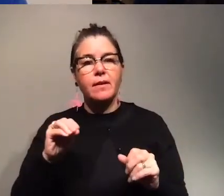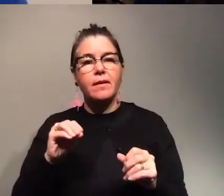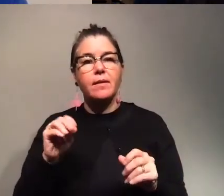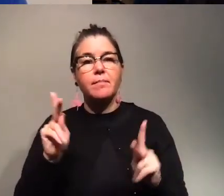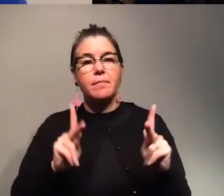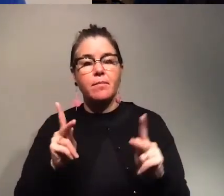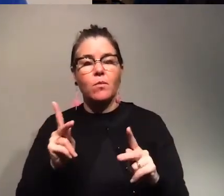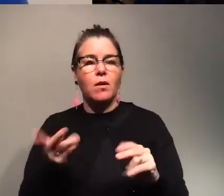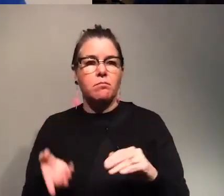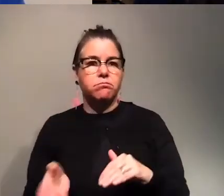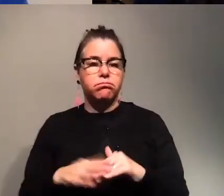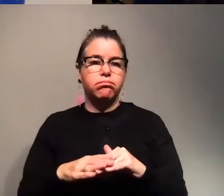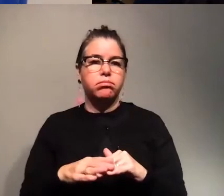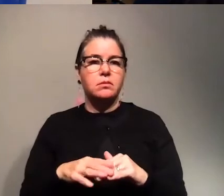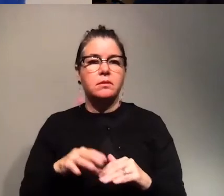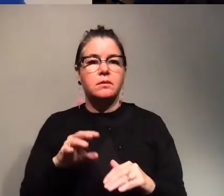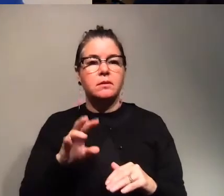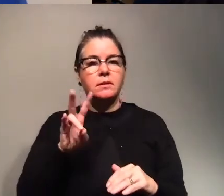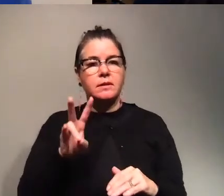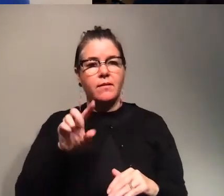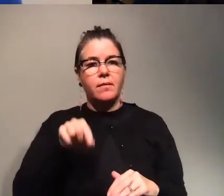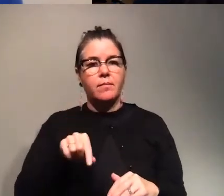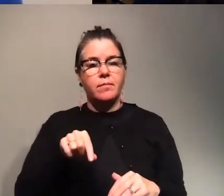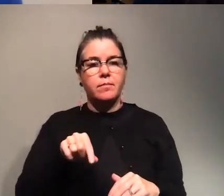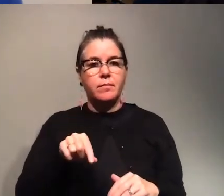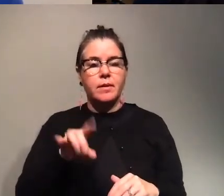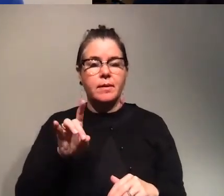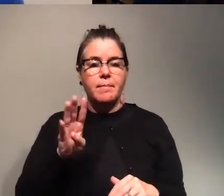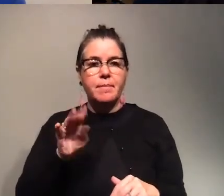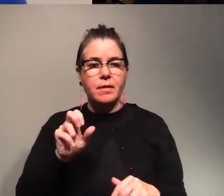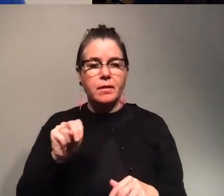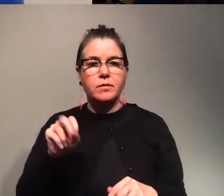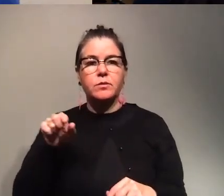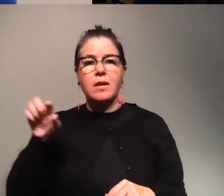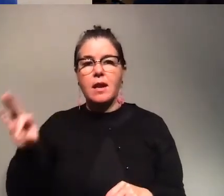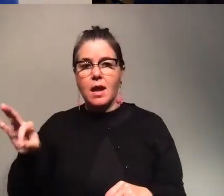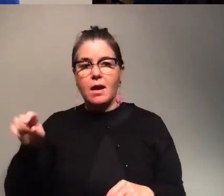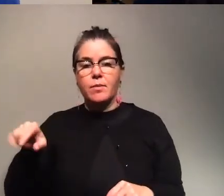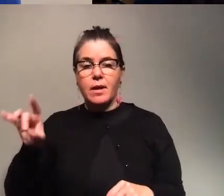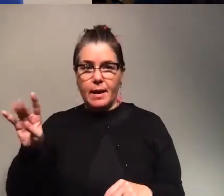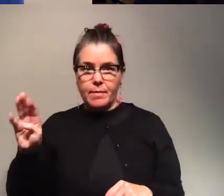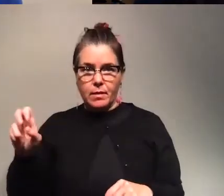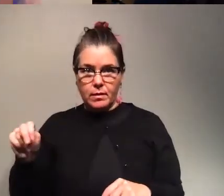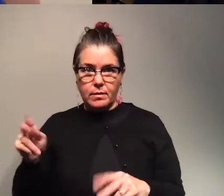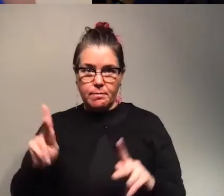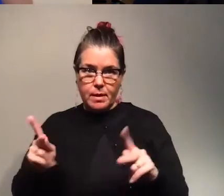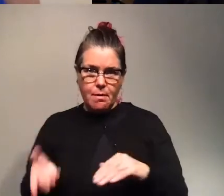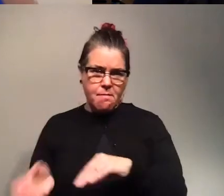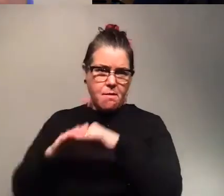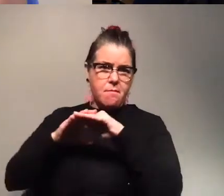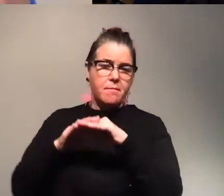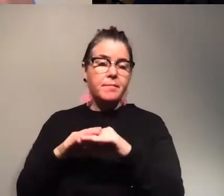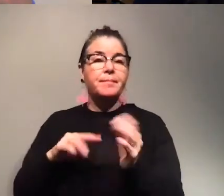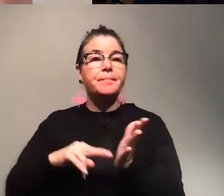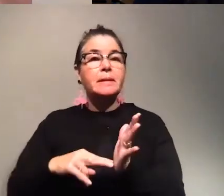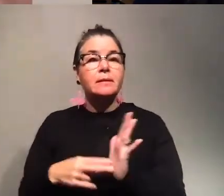increase from 7.8 billion people to 9.8 billion people and that means